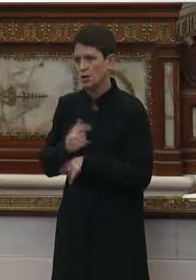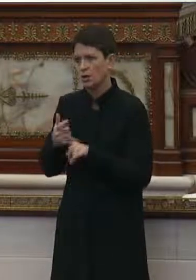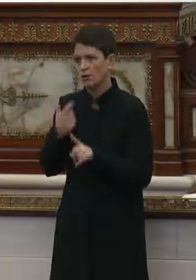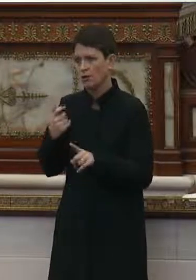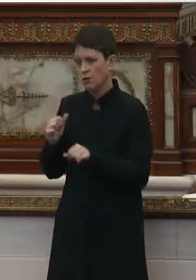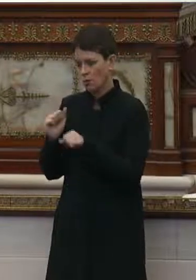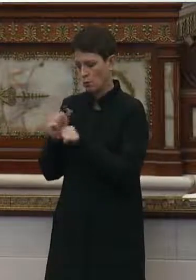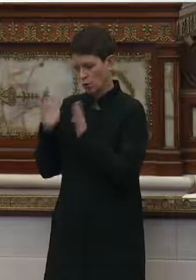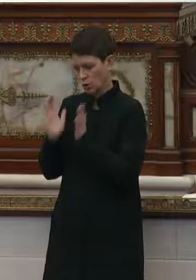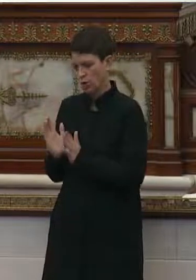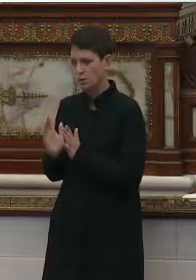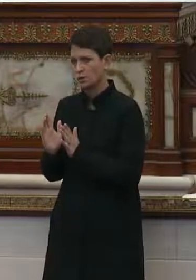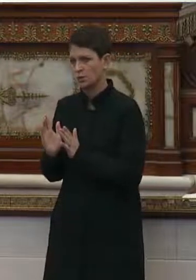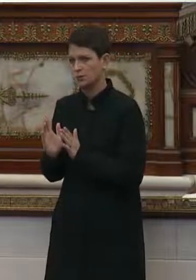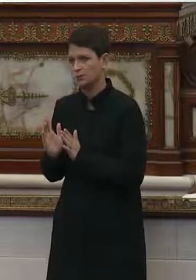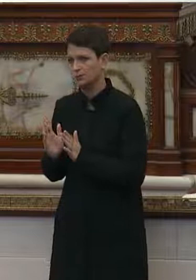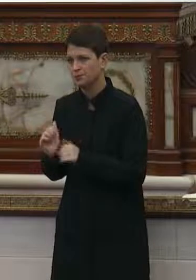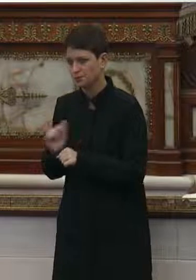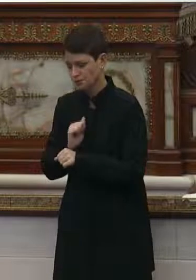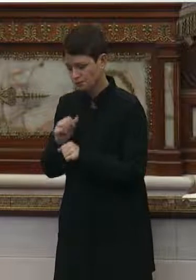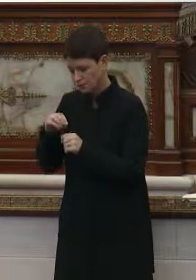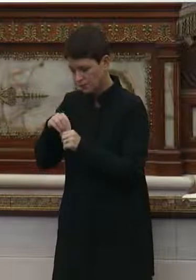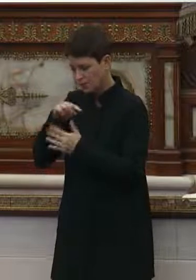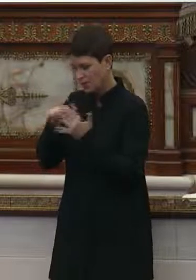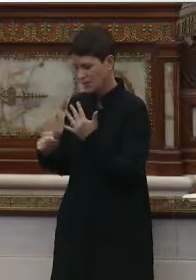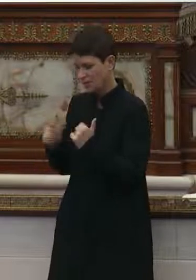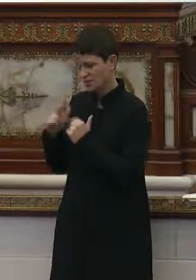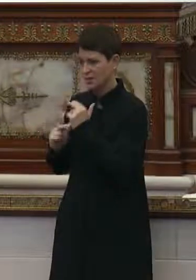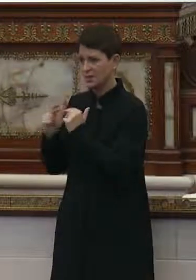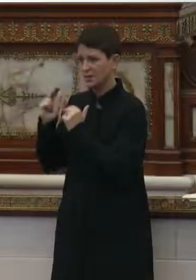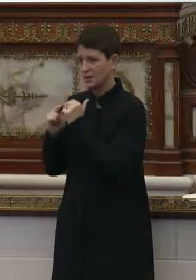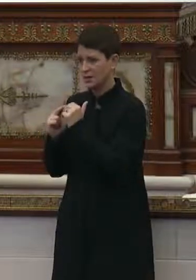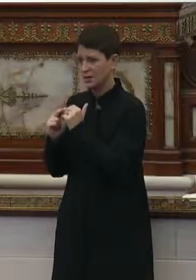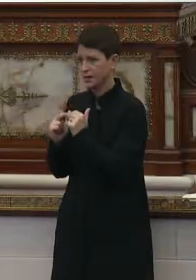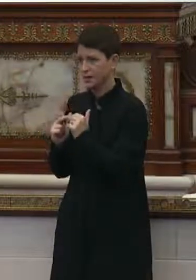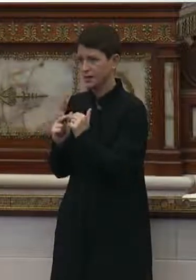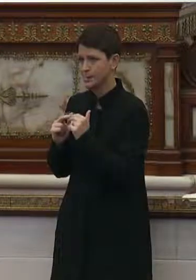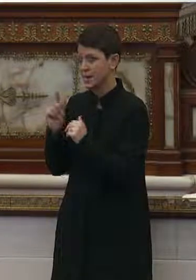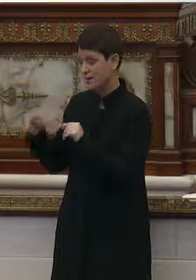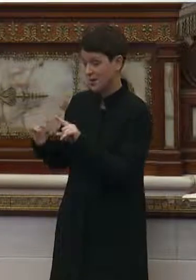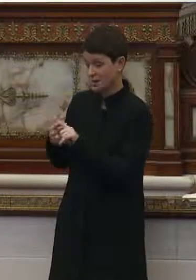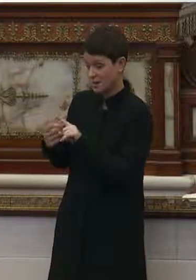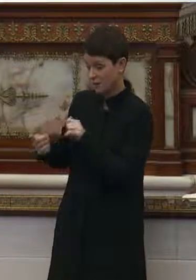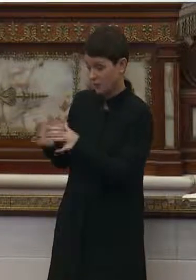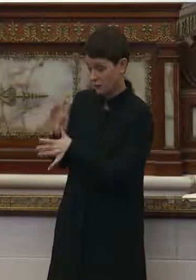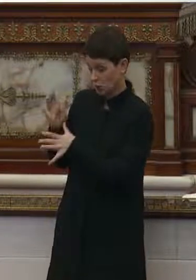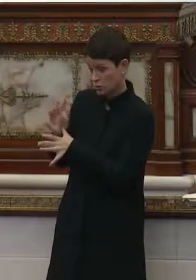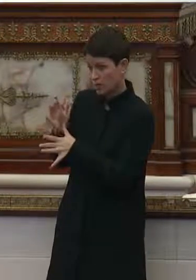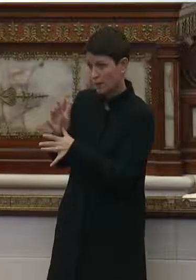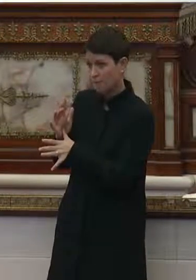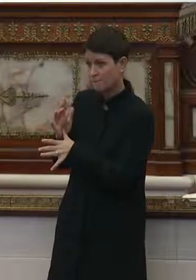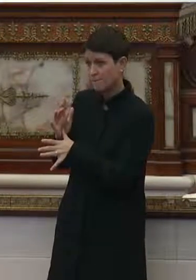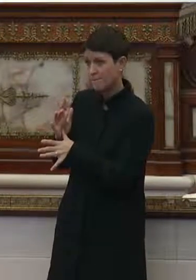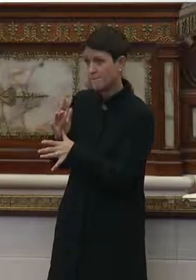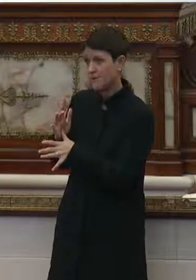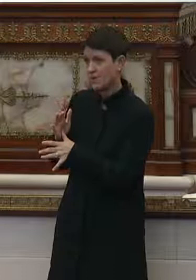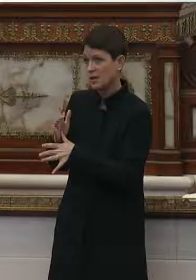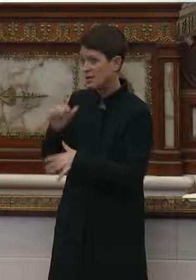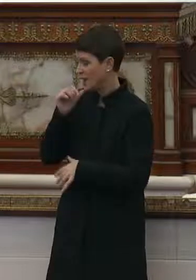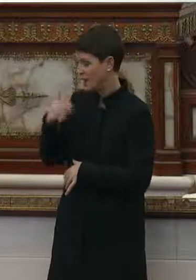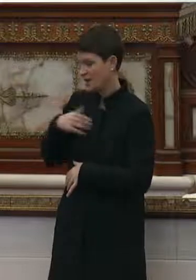workers that worked at these facilities and they said, first and foremost, they didn't have